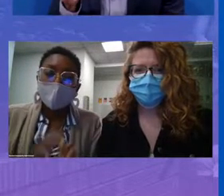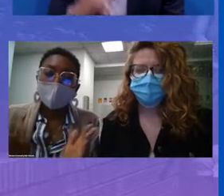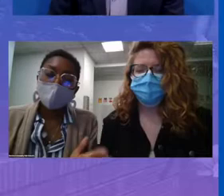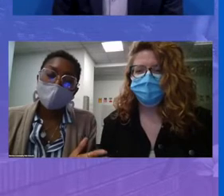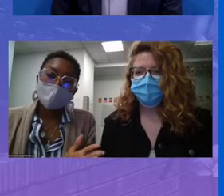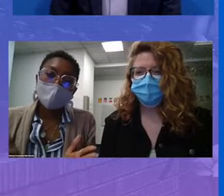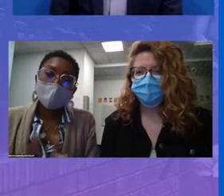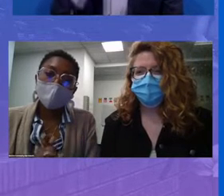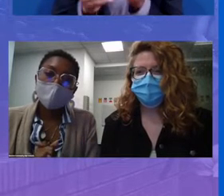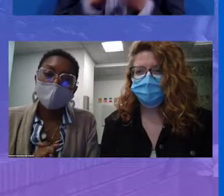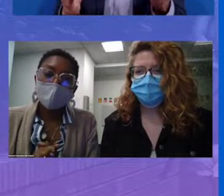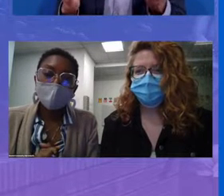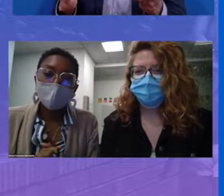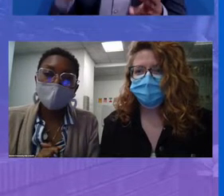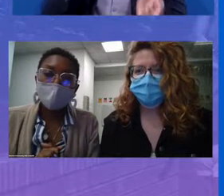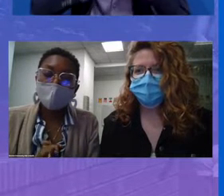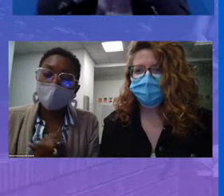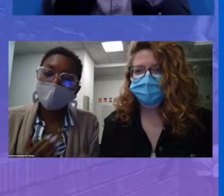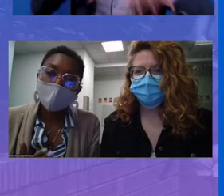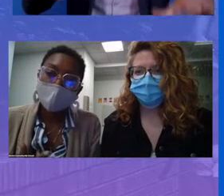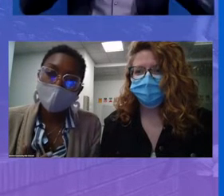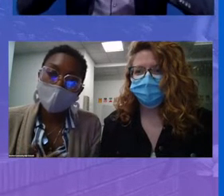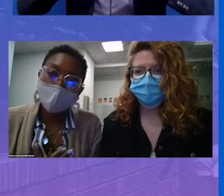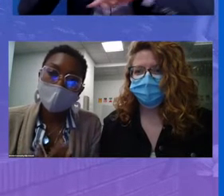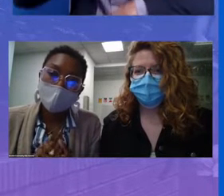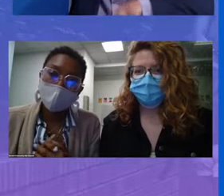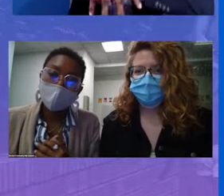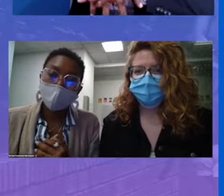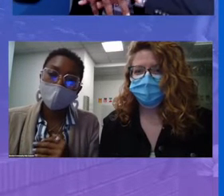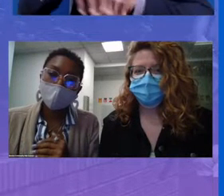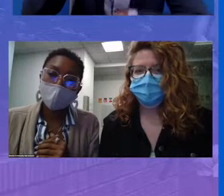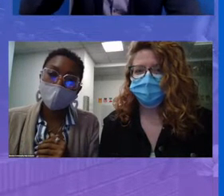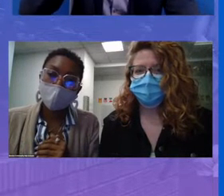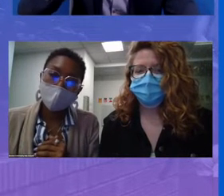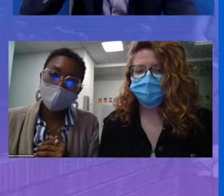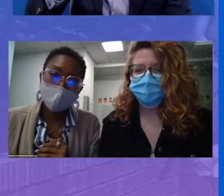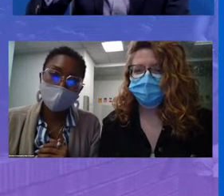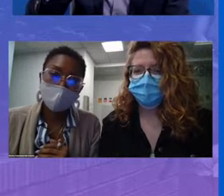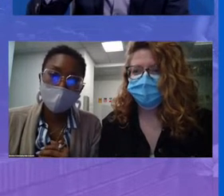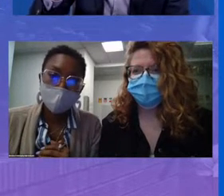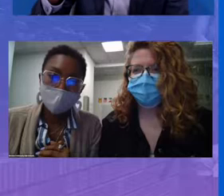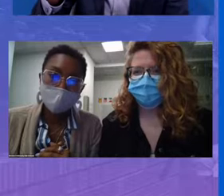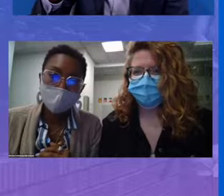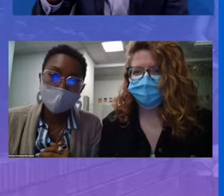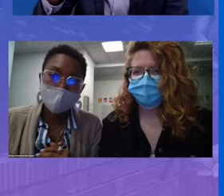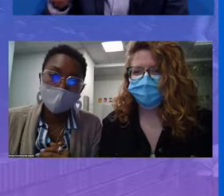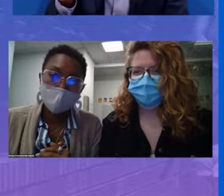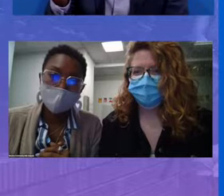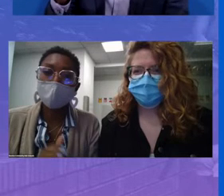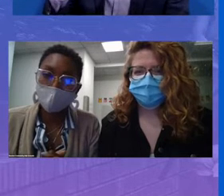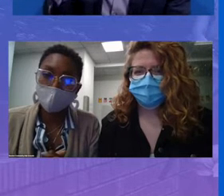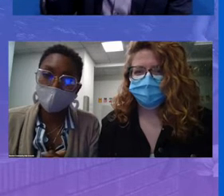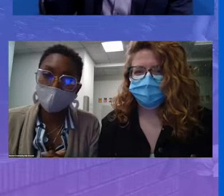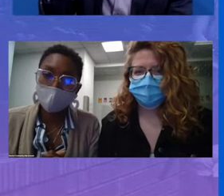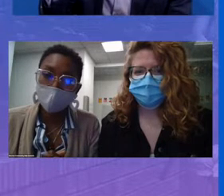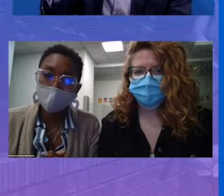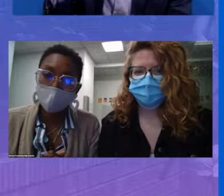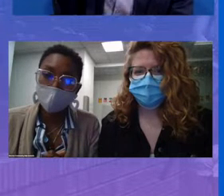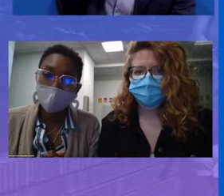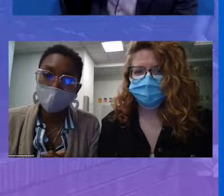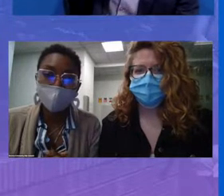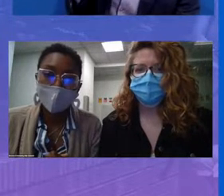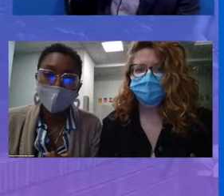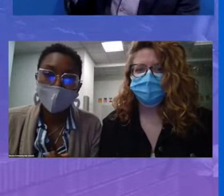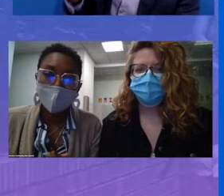And lastly, we would love to acknowledge the land that we are coming to you all from in Boston, Massachusetts, Massachusetts land, the